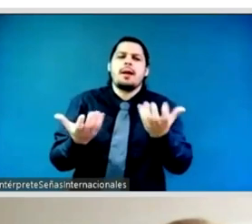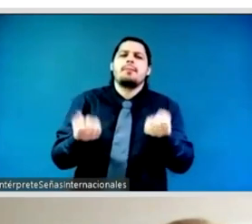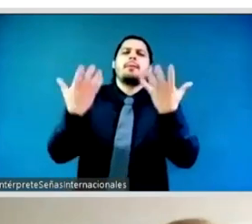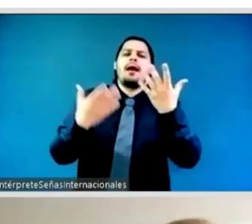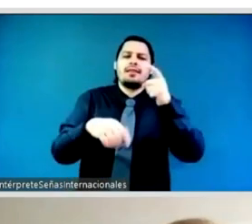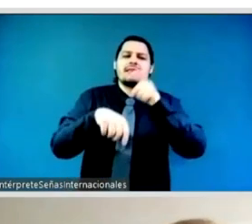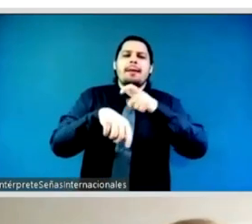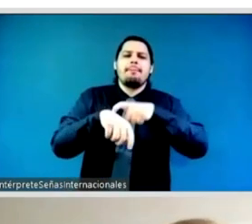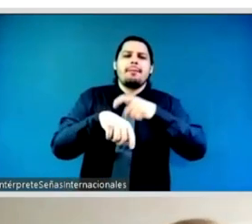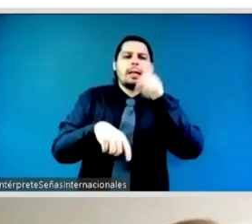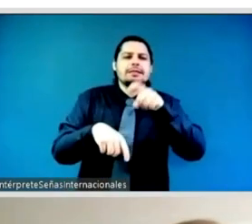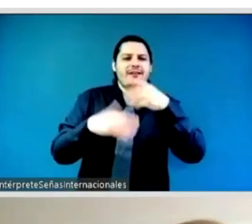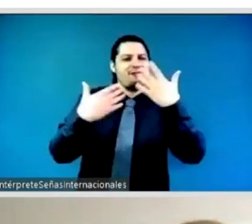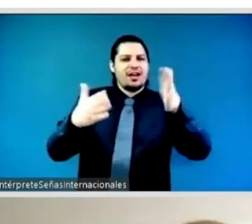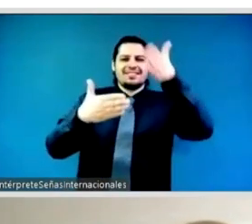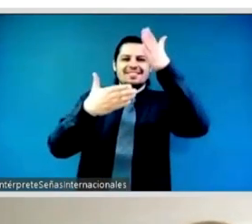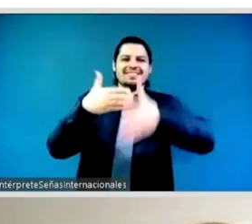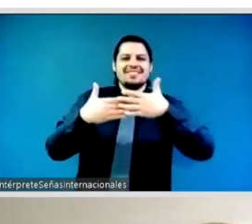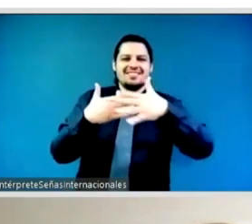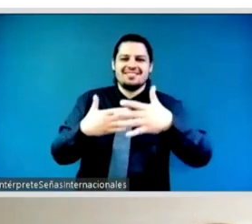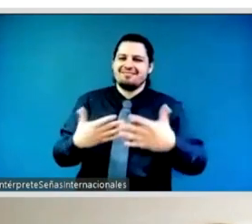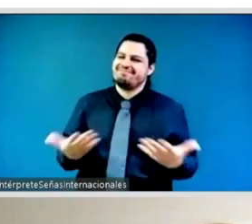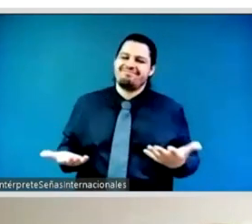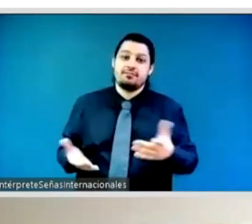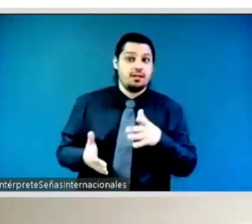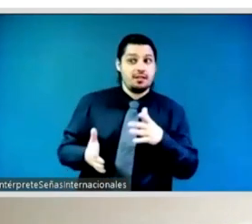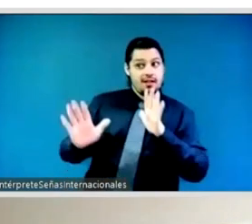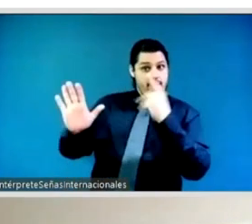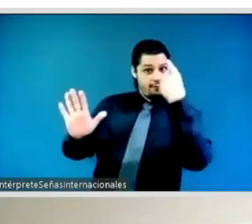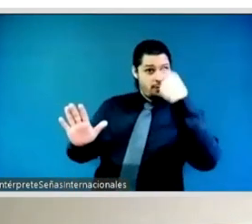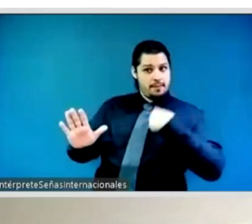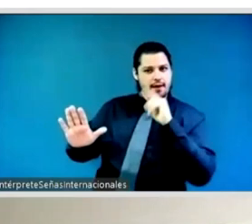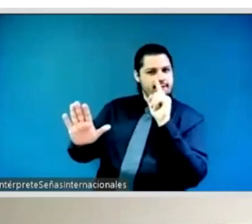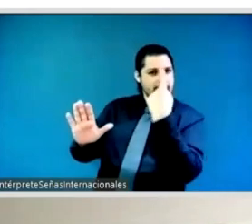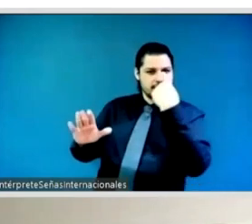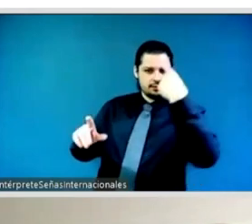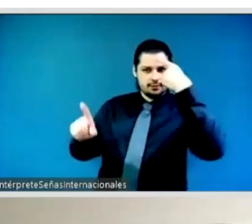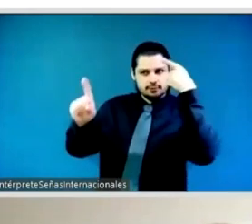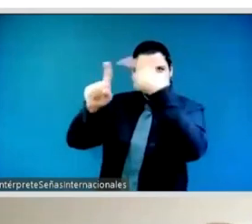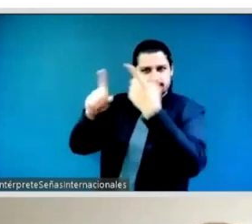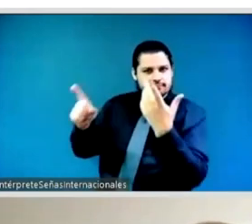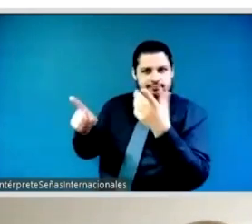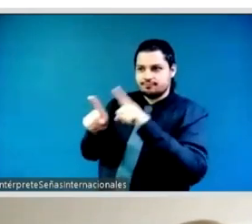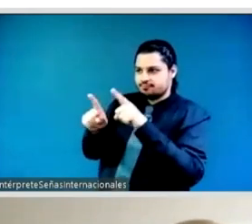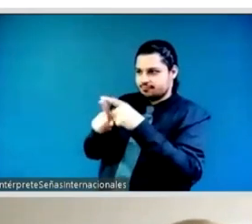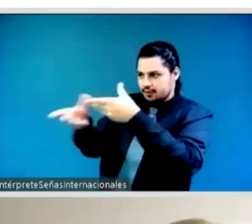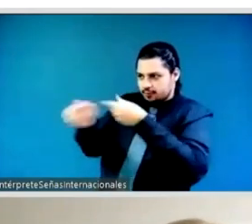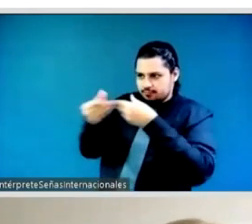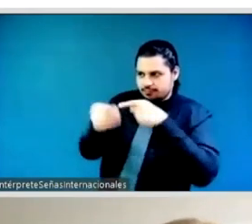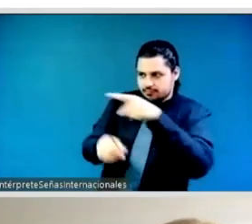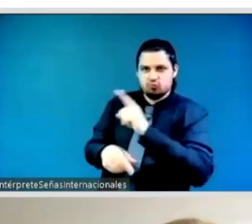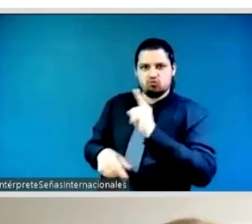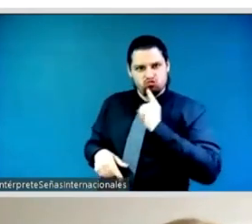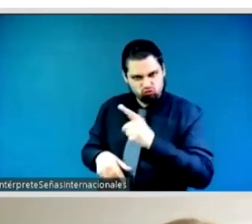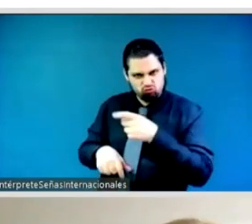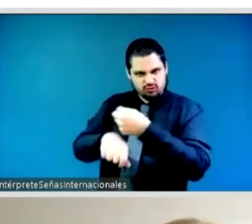longer in leadership positions so we won't go there now but we will hold it for for later right now we're going to go